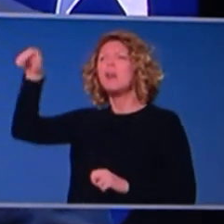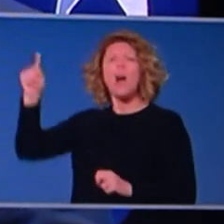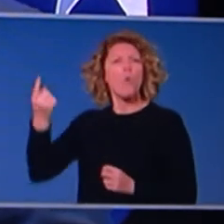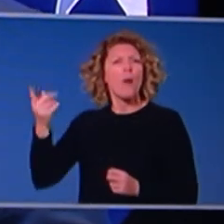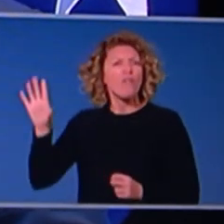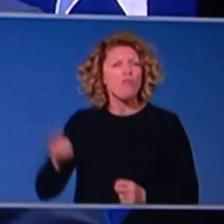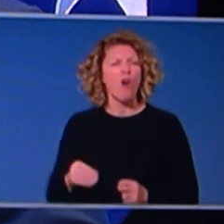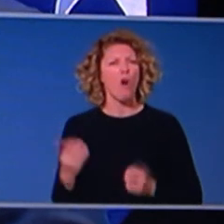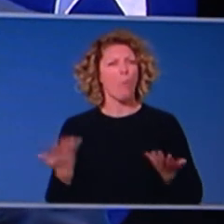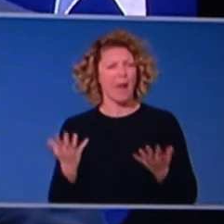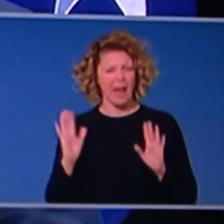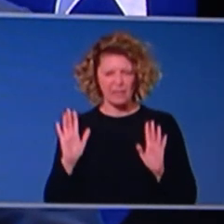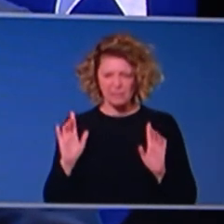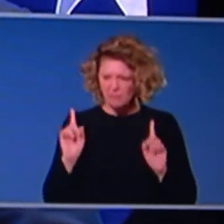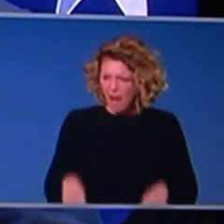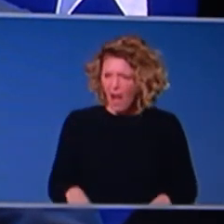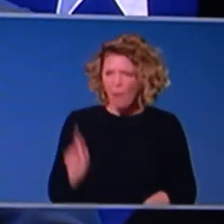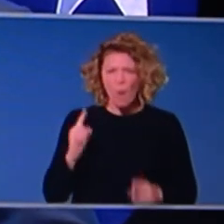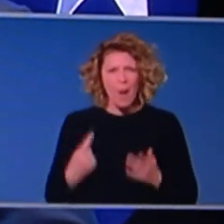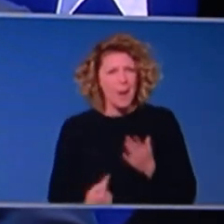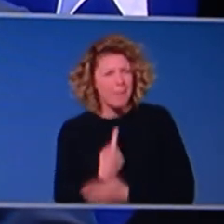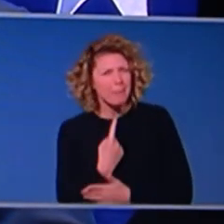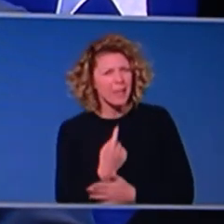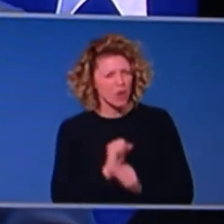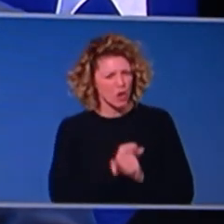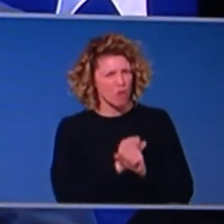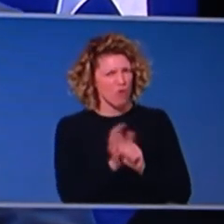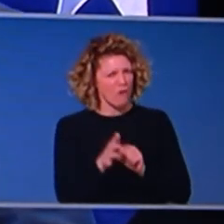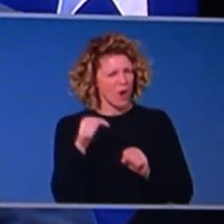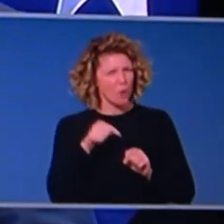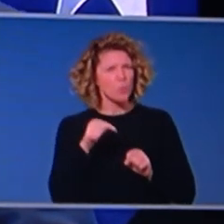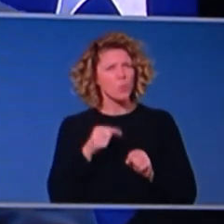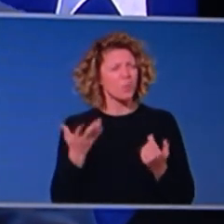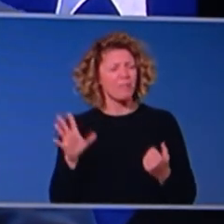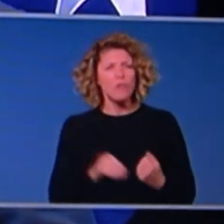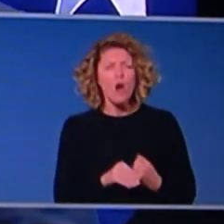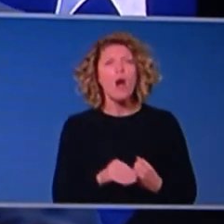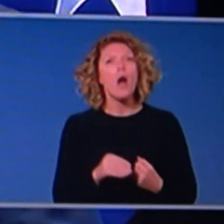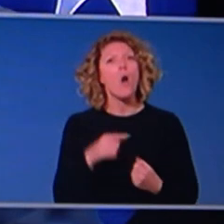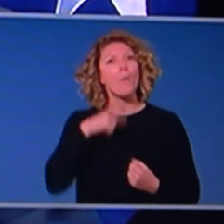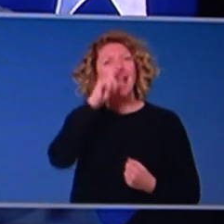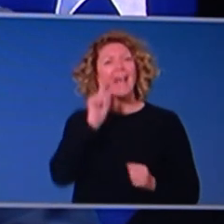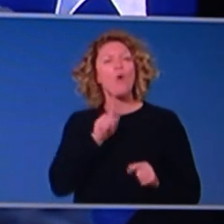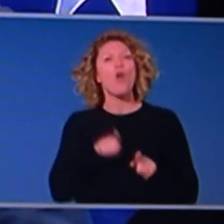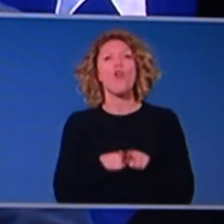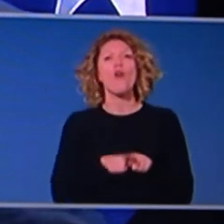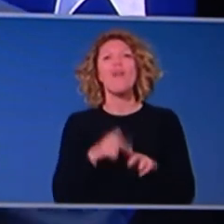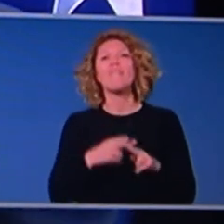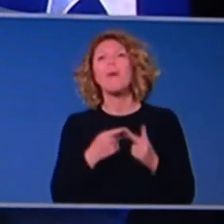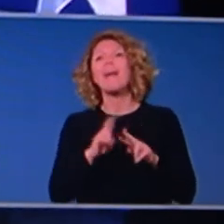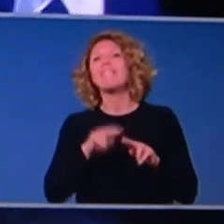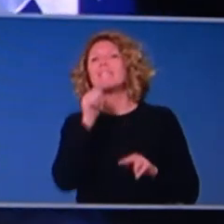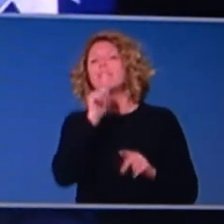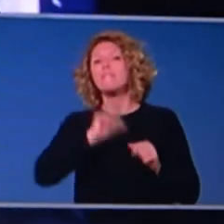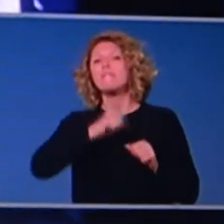Uh, where did it start? What could have been done to, and, and so we can learn, uh, if something similar would happen in any